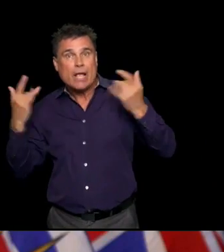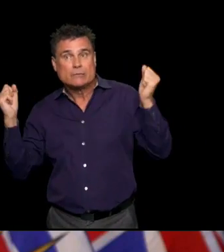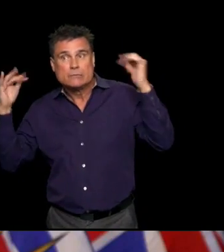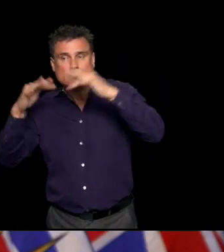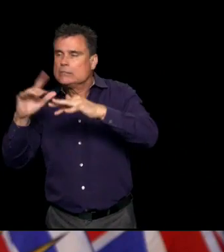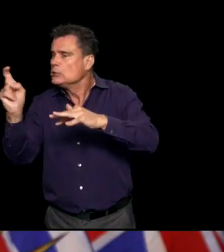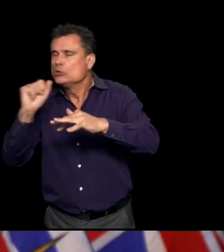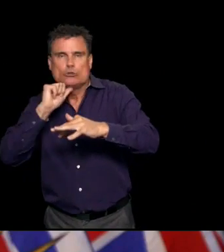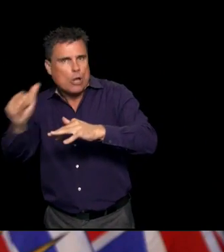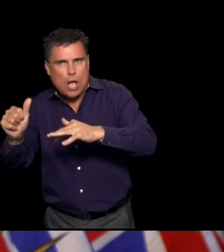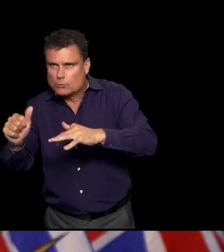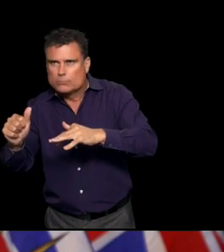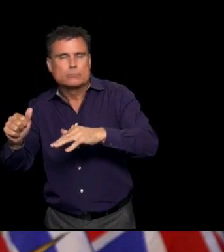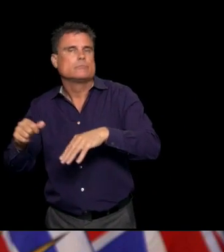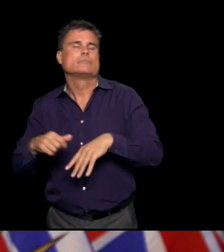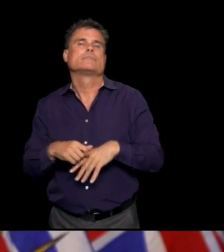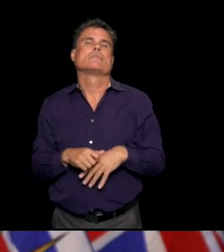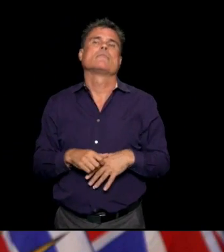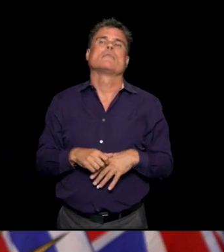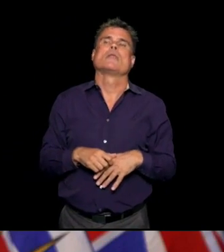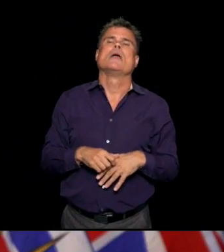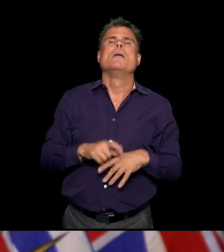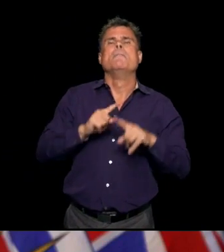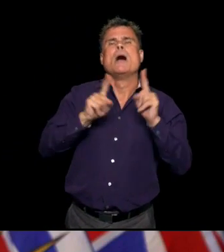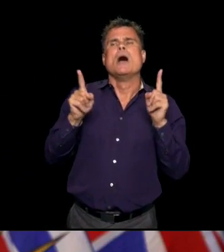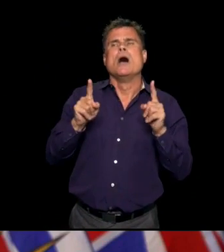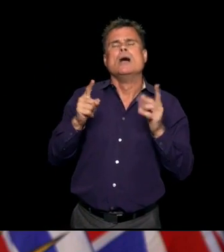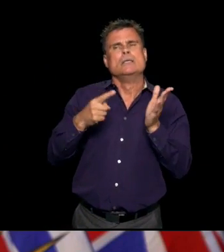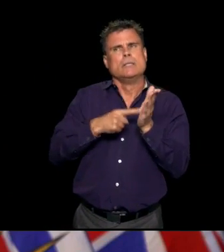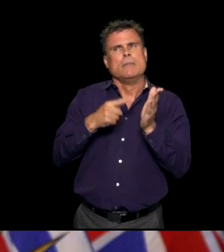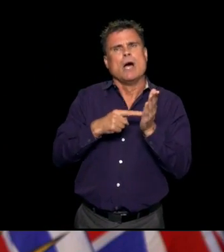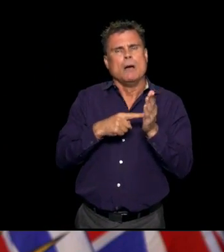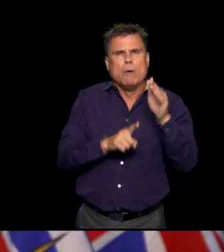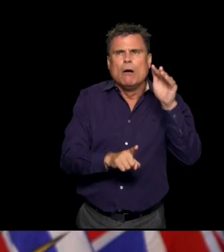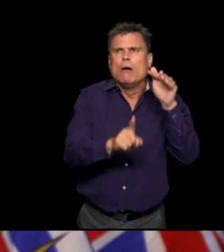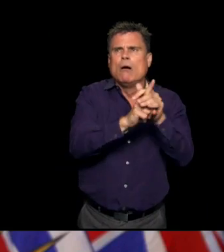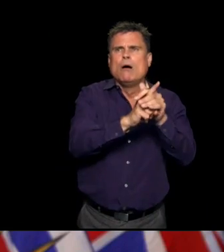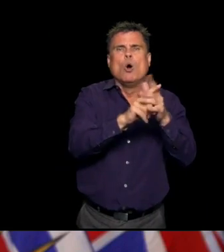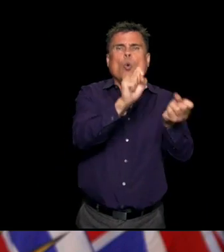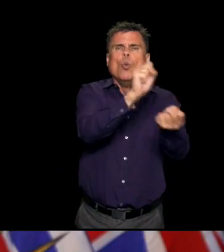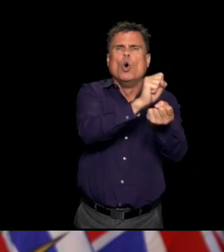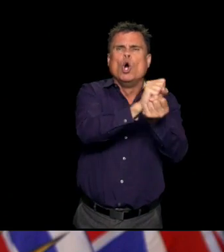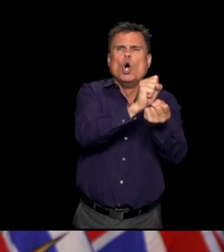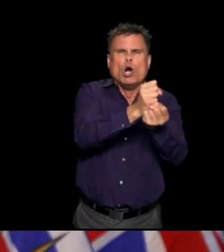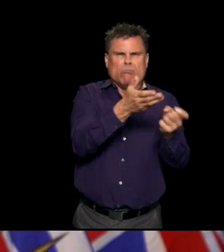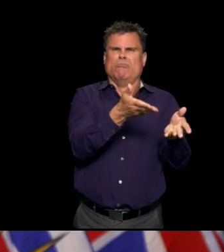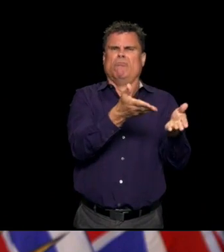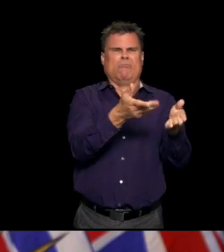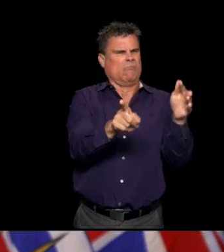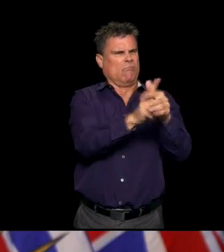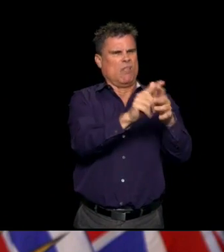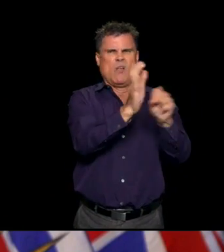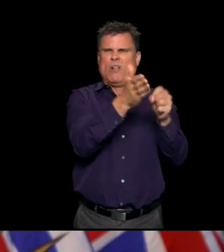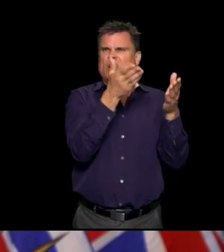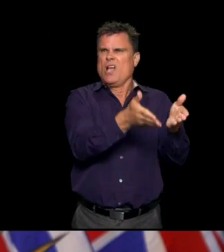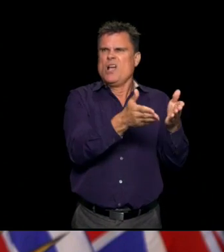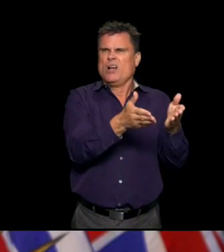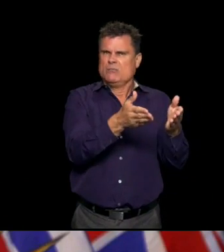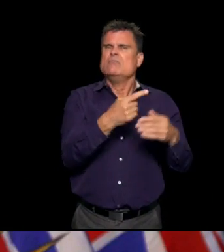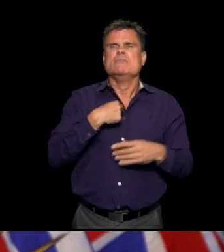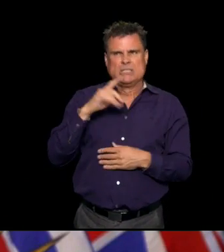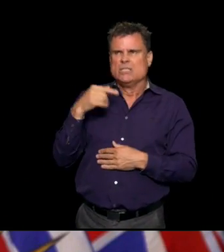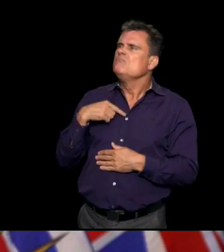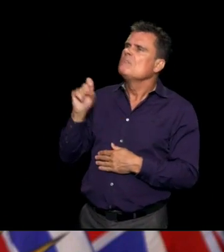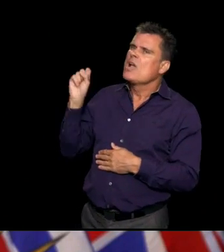or ill-advised, but we've also had a number of outbreaks and exposure events linked to workplaces. I previously